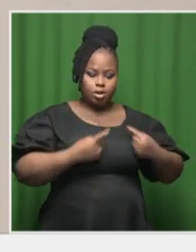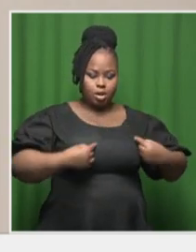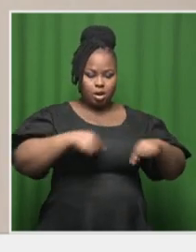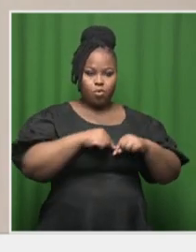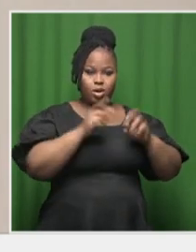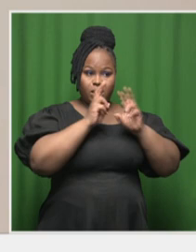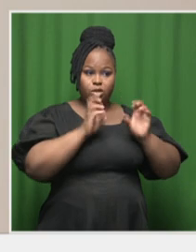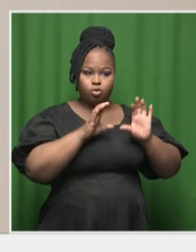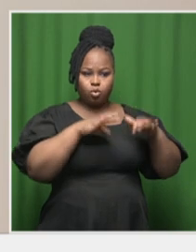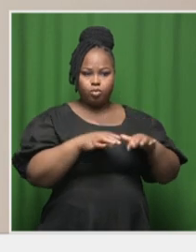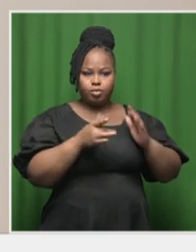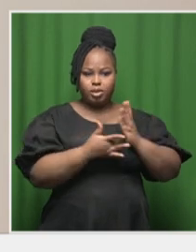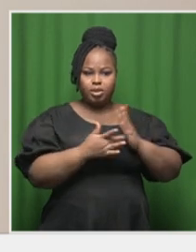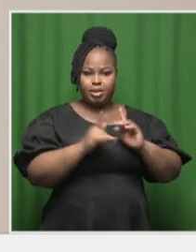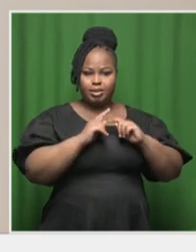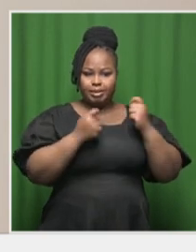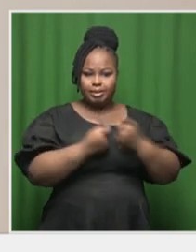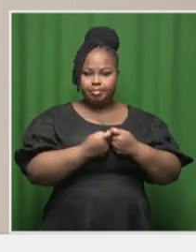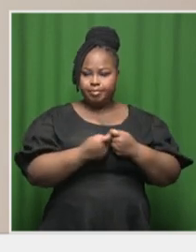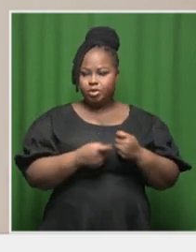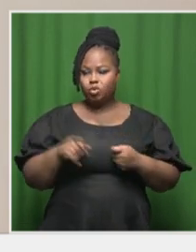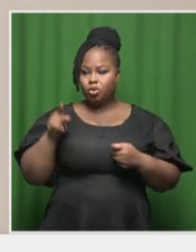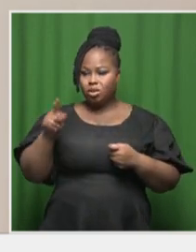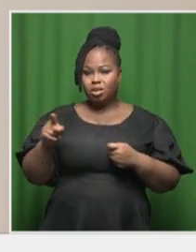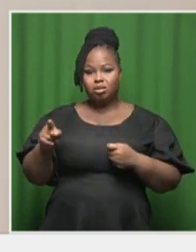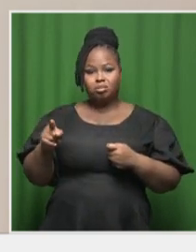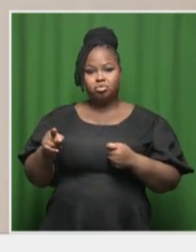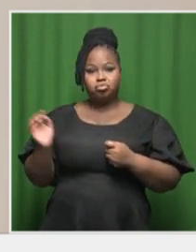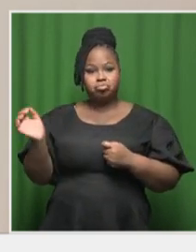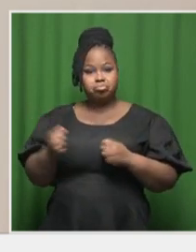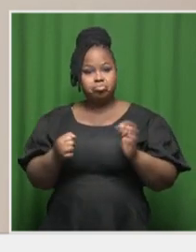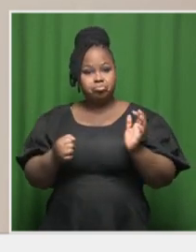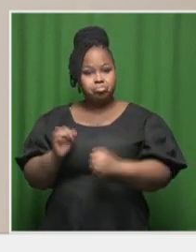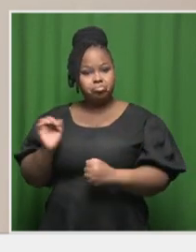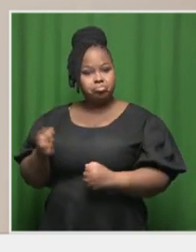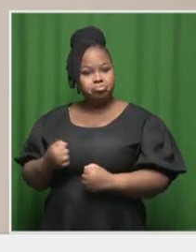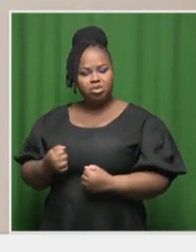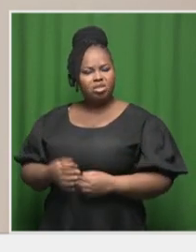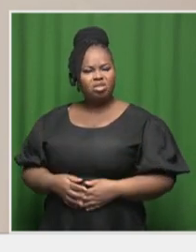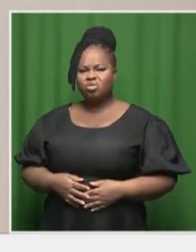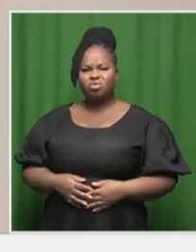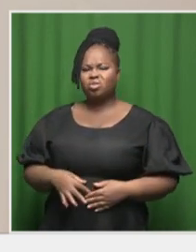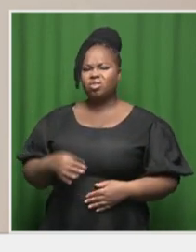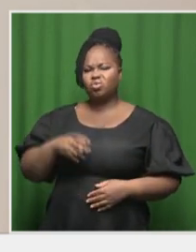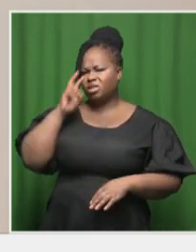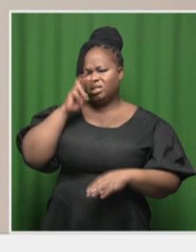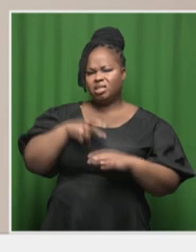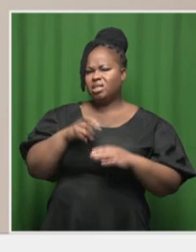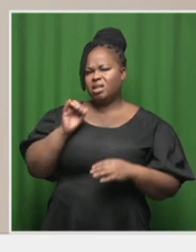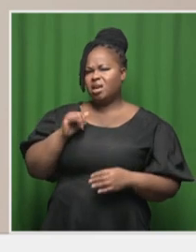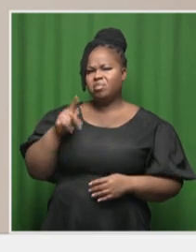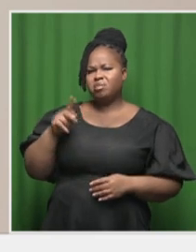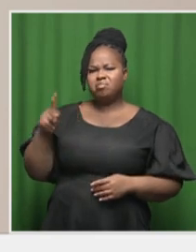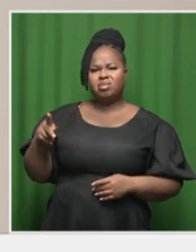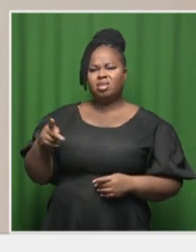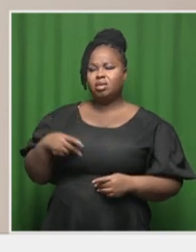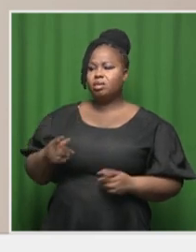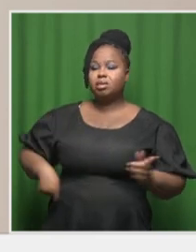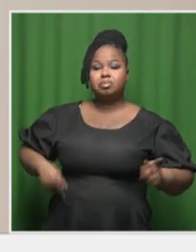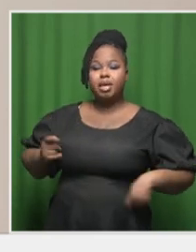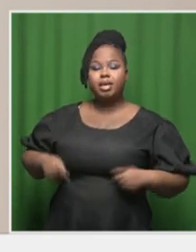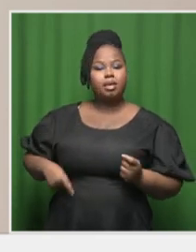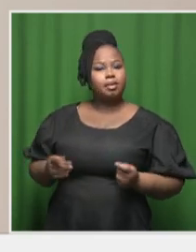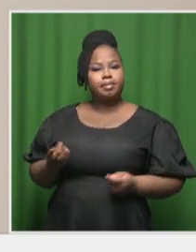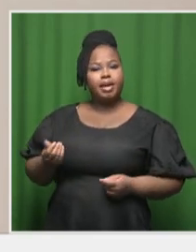structure that and ensuring that they are appointed up front, it does not have to cost an IPP money. You could